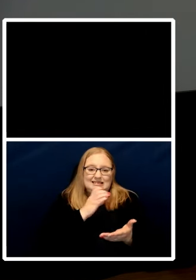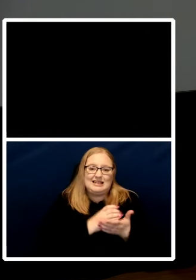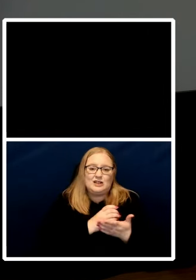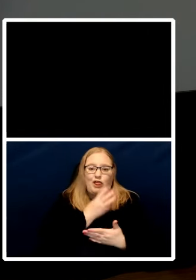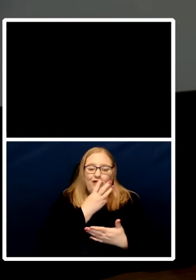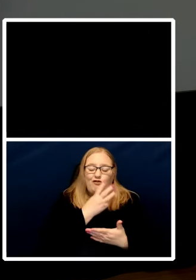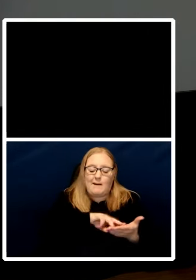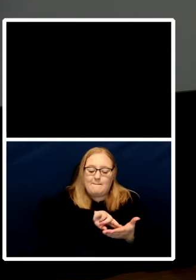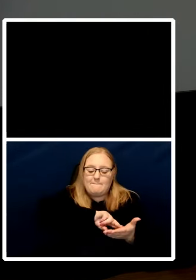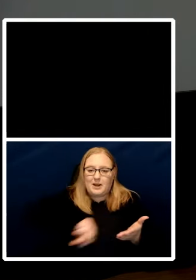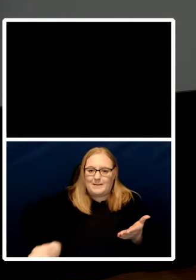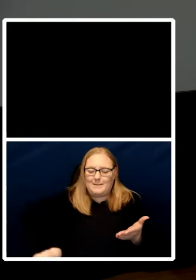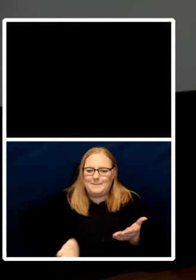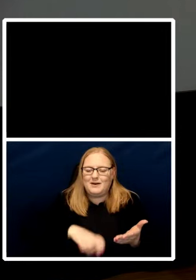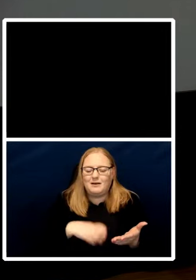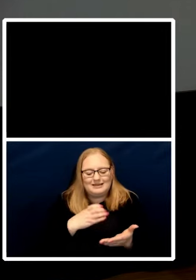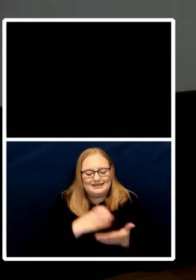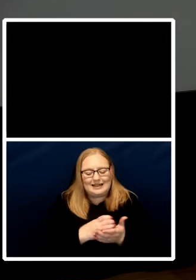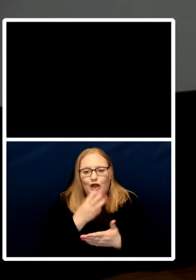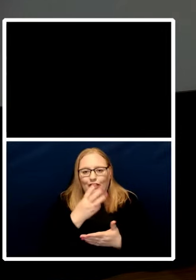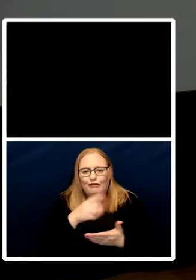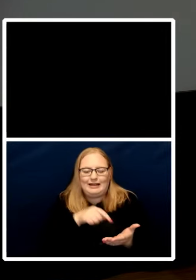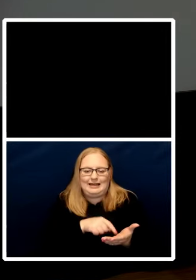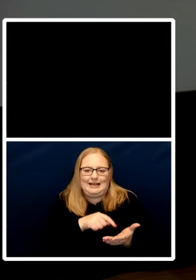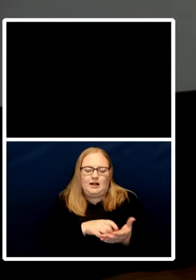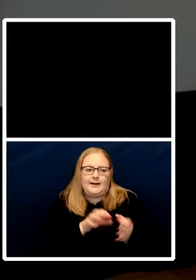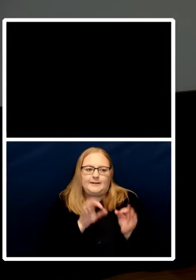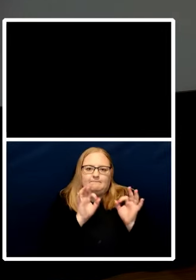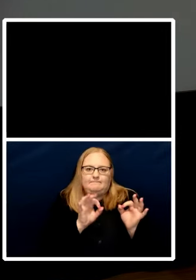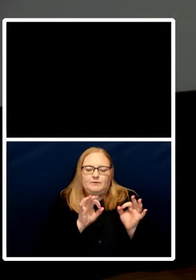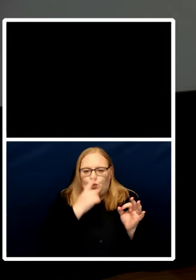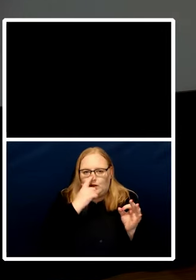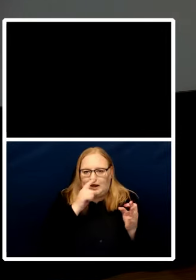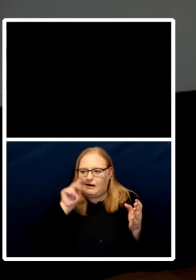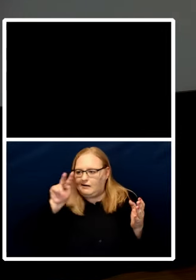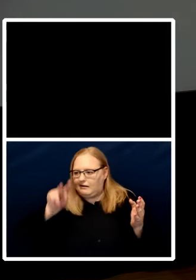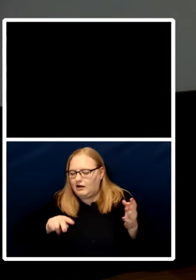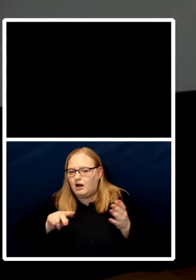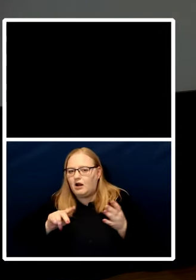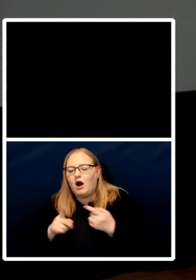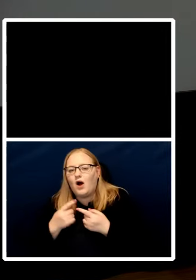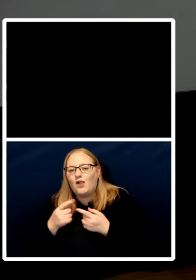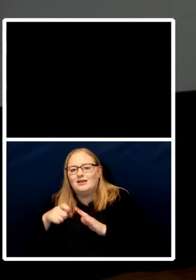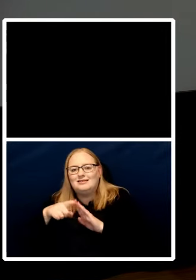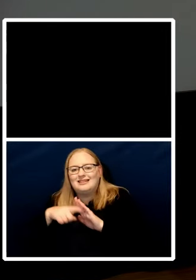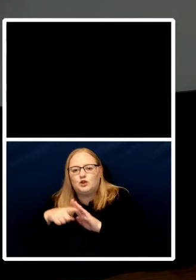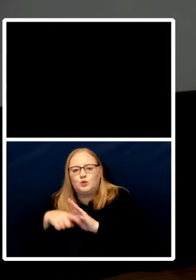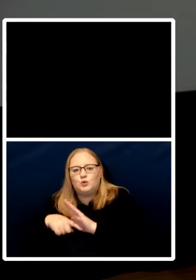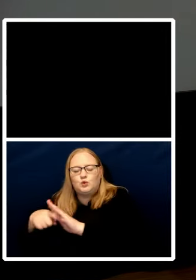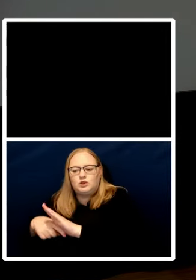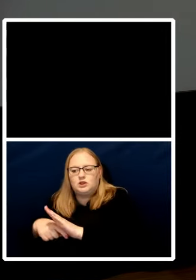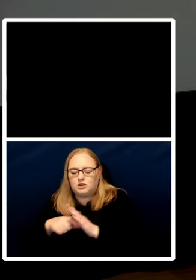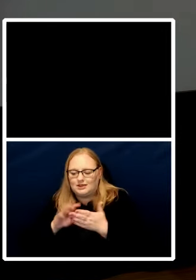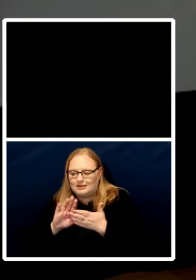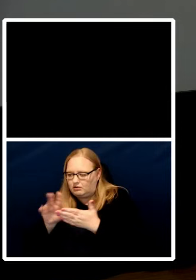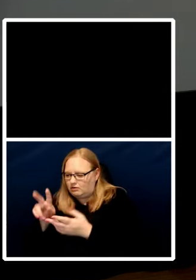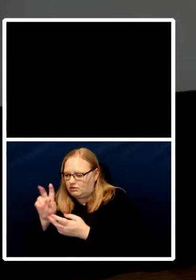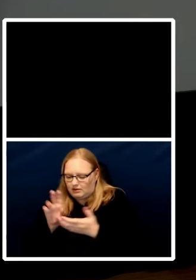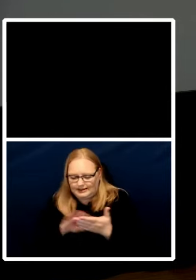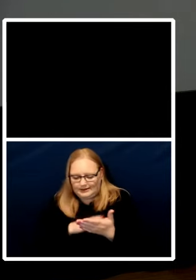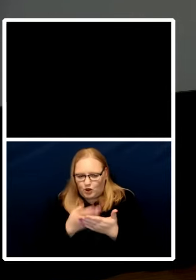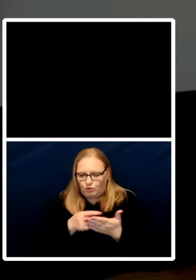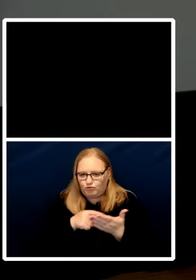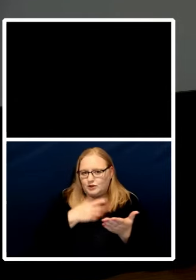rights act that allows you to interpret other statutes in a compatible way but i totally agree with you we we need to deal with caste